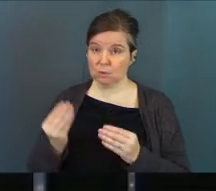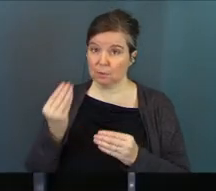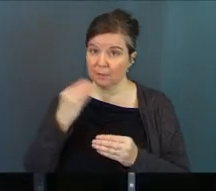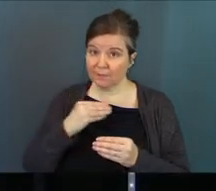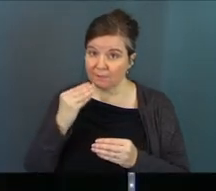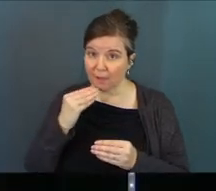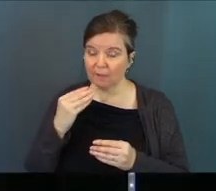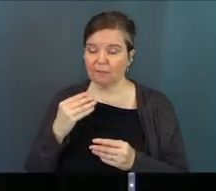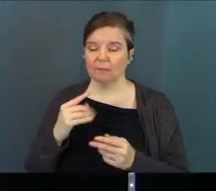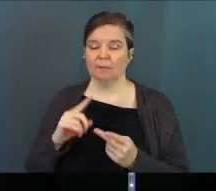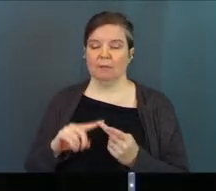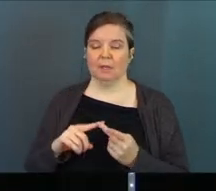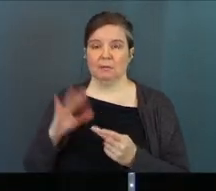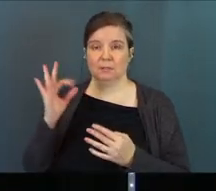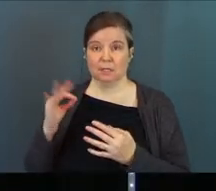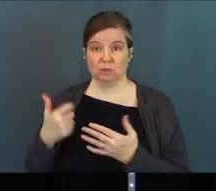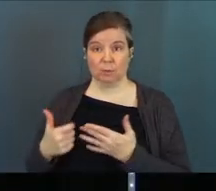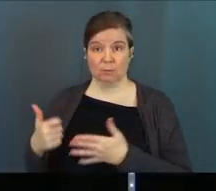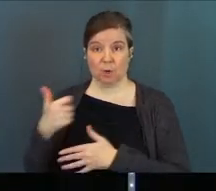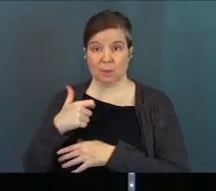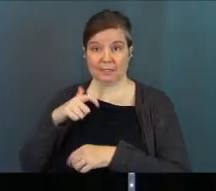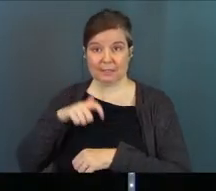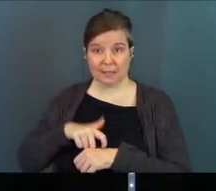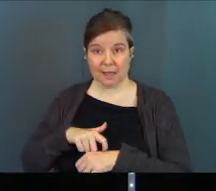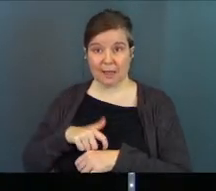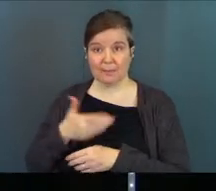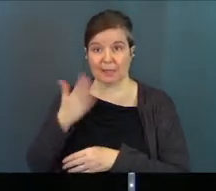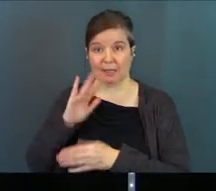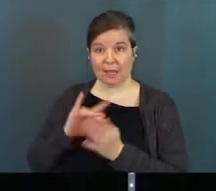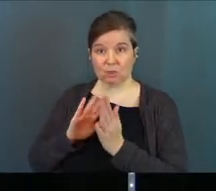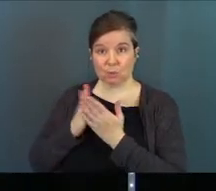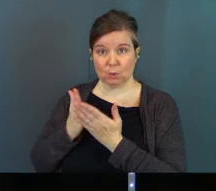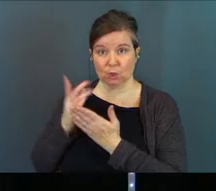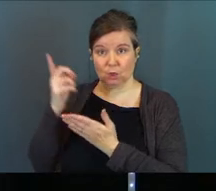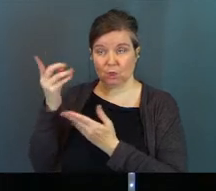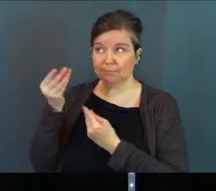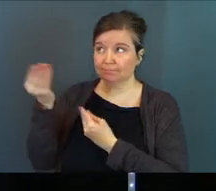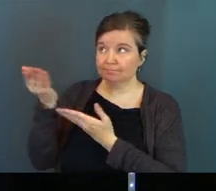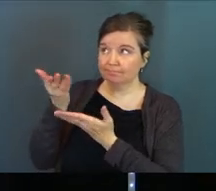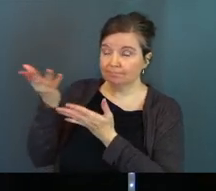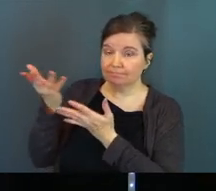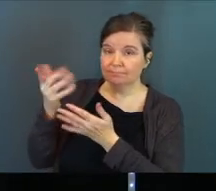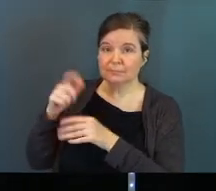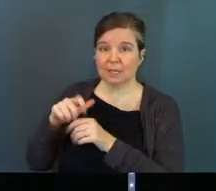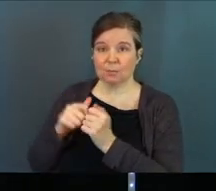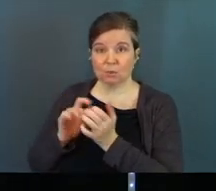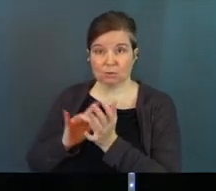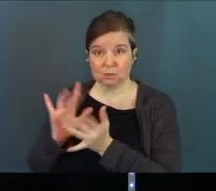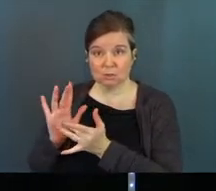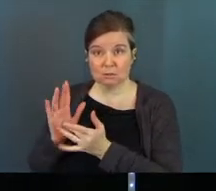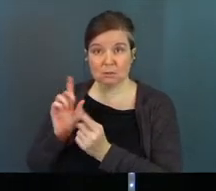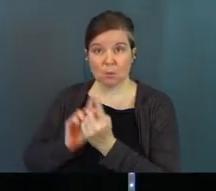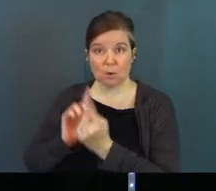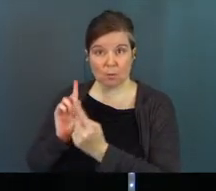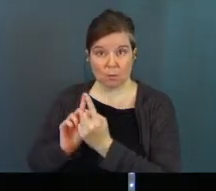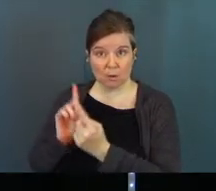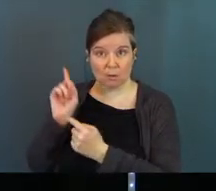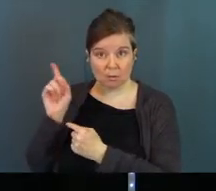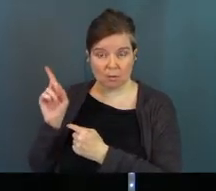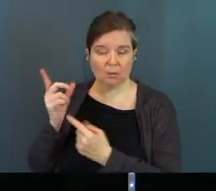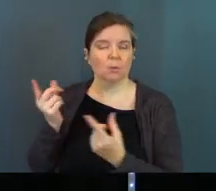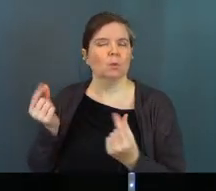be fed, when we make the choice to prioritize time in God's Word, to prioritize time with Jesus one-on-one,